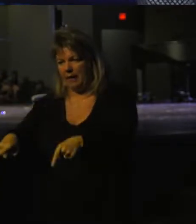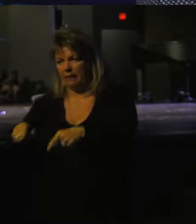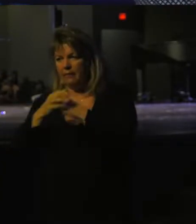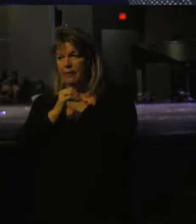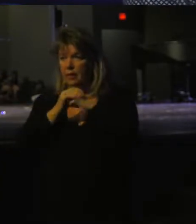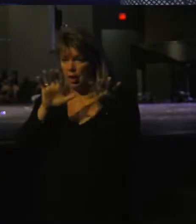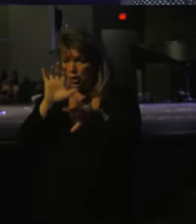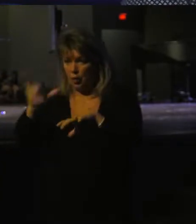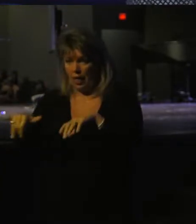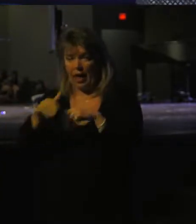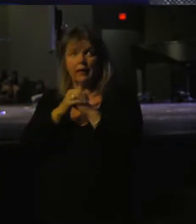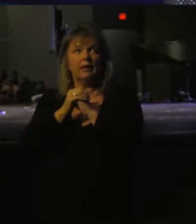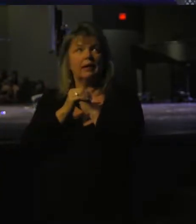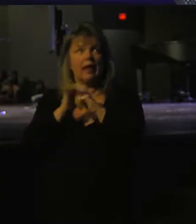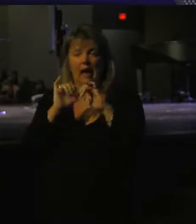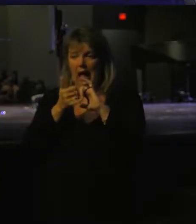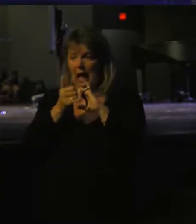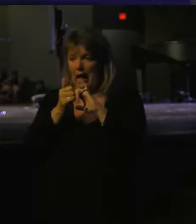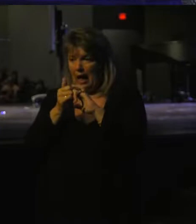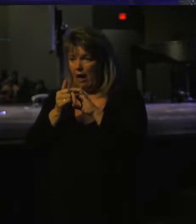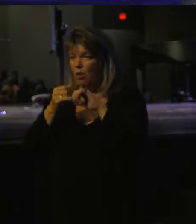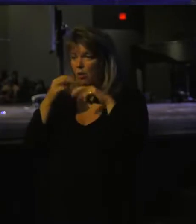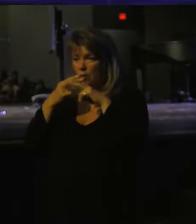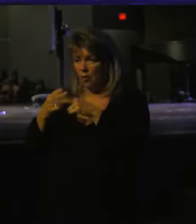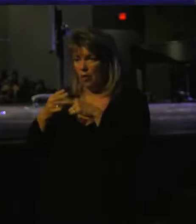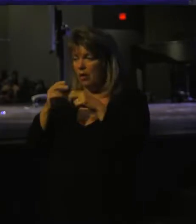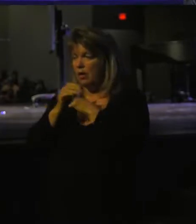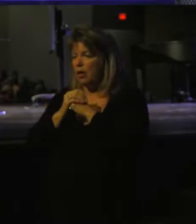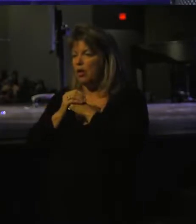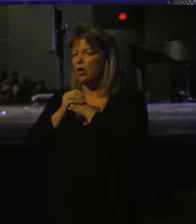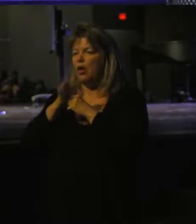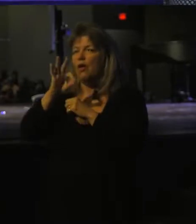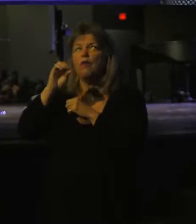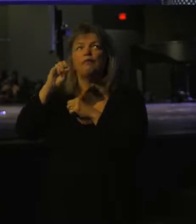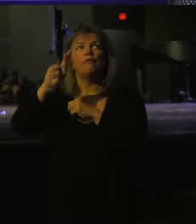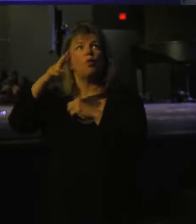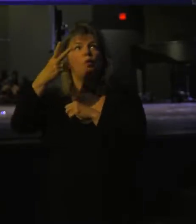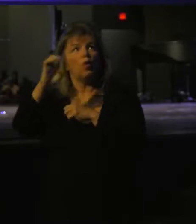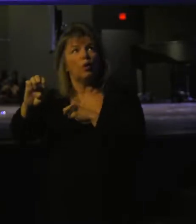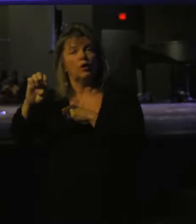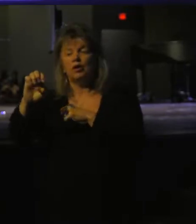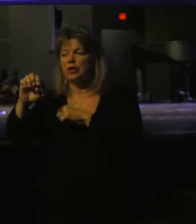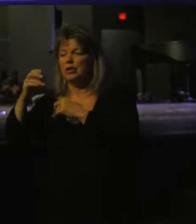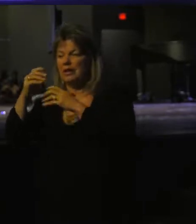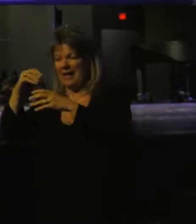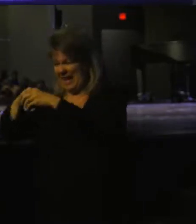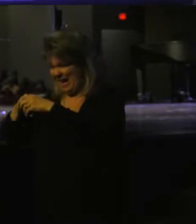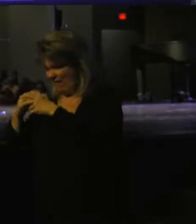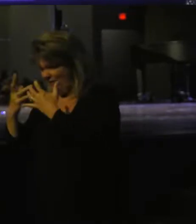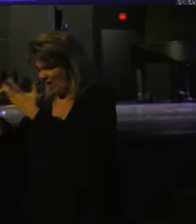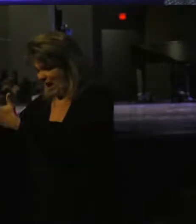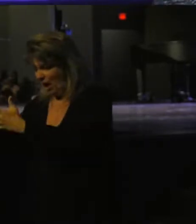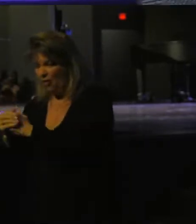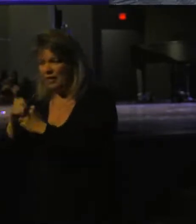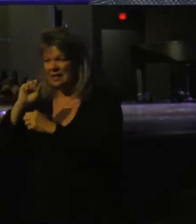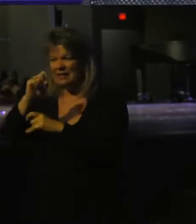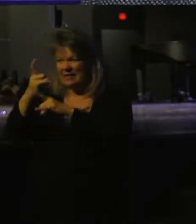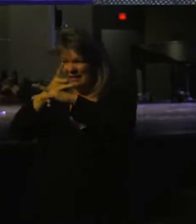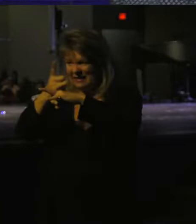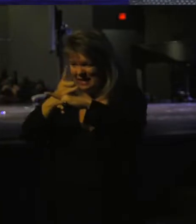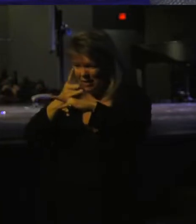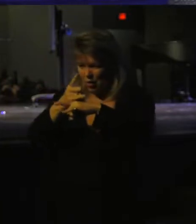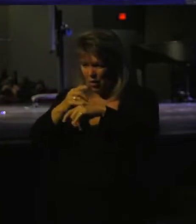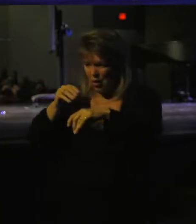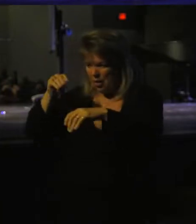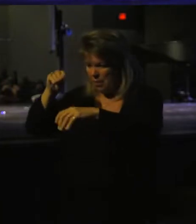They do that by what the name's called, which is to forge it in fire. They take this piece of steel, they